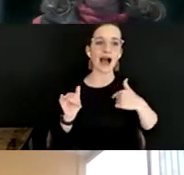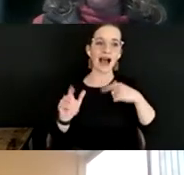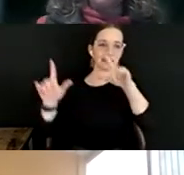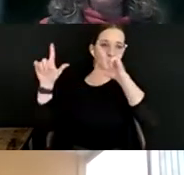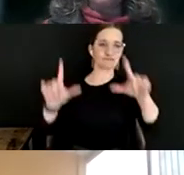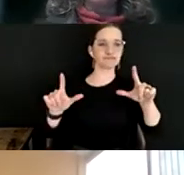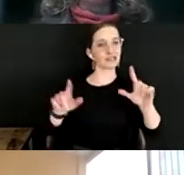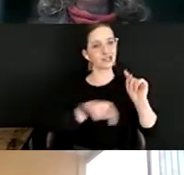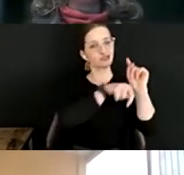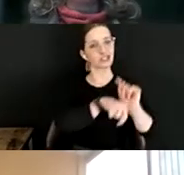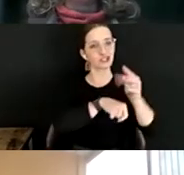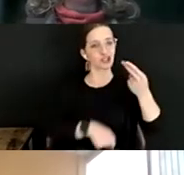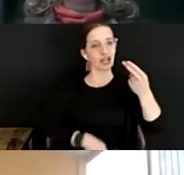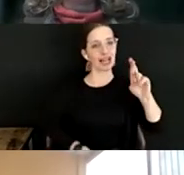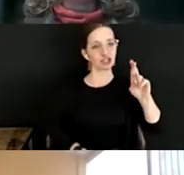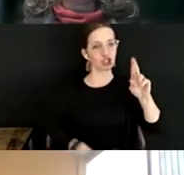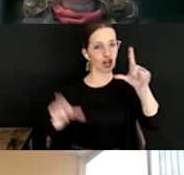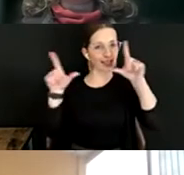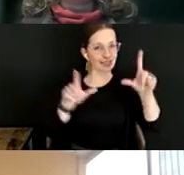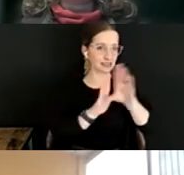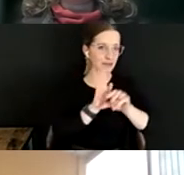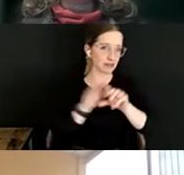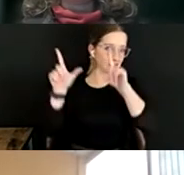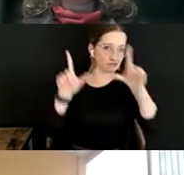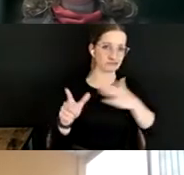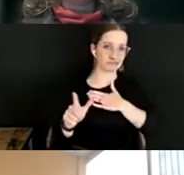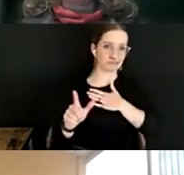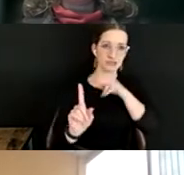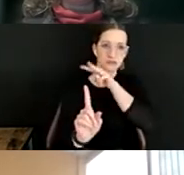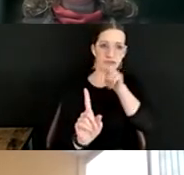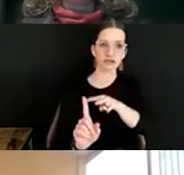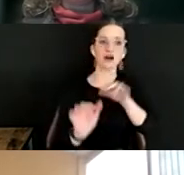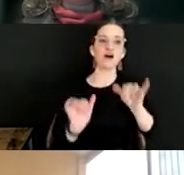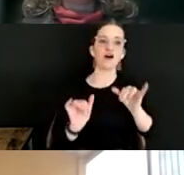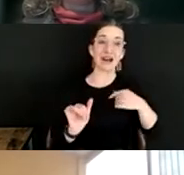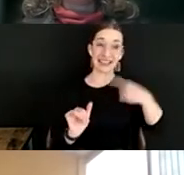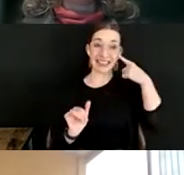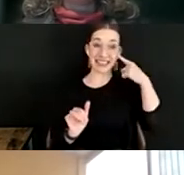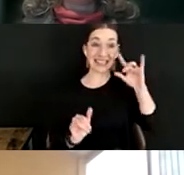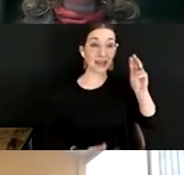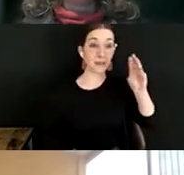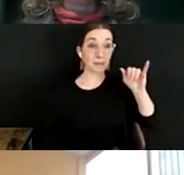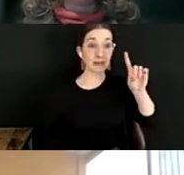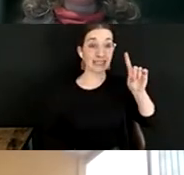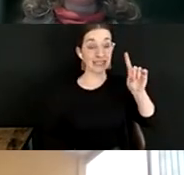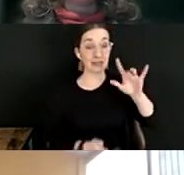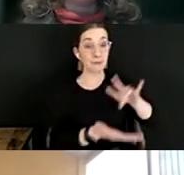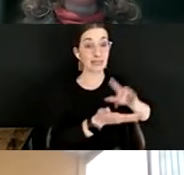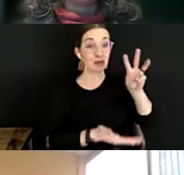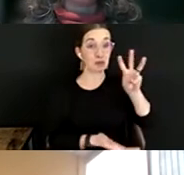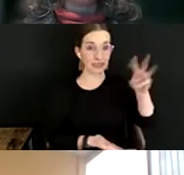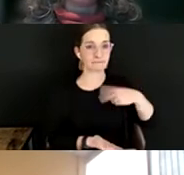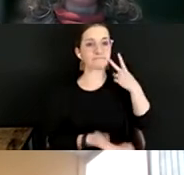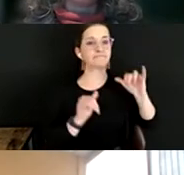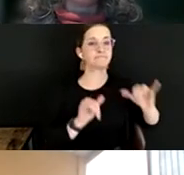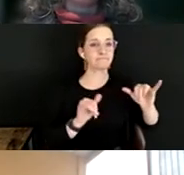traditional human resources lens or background. And I think what we're seeing here in the Midwest is really holds true with much of